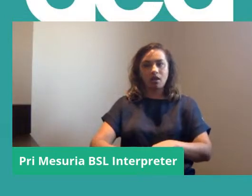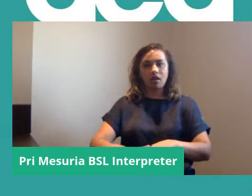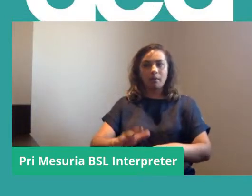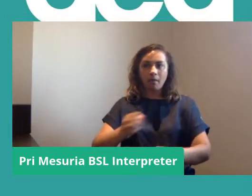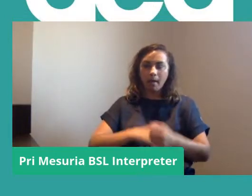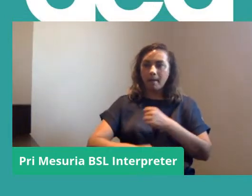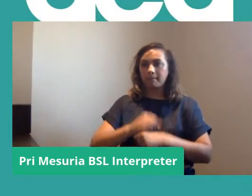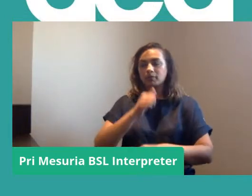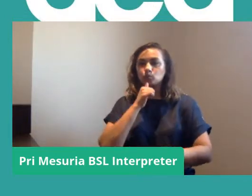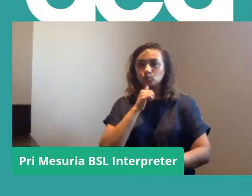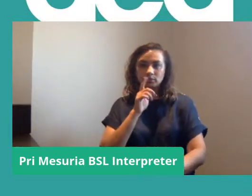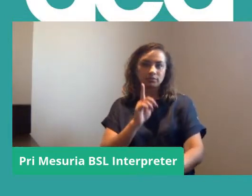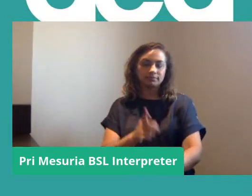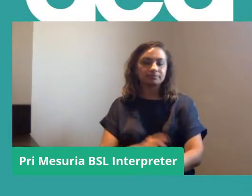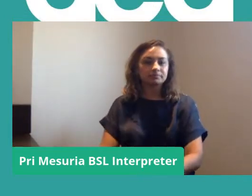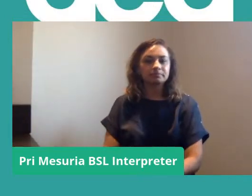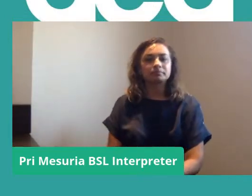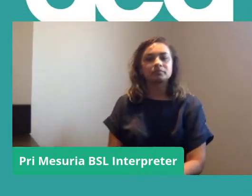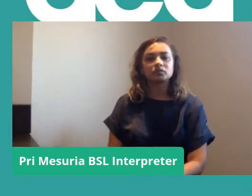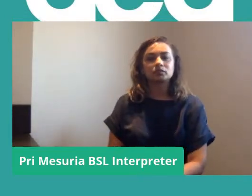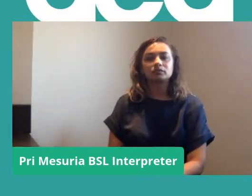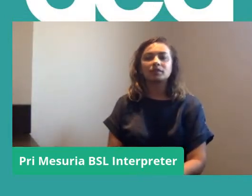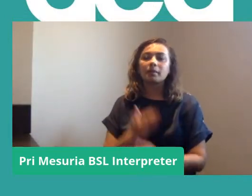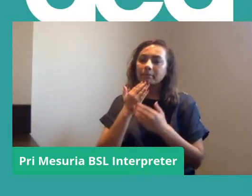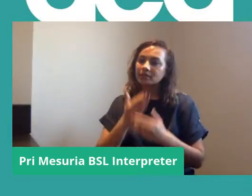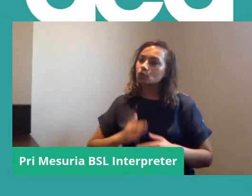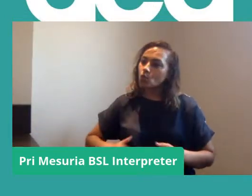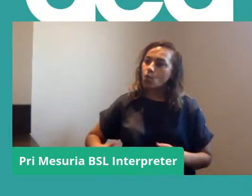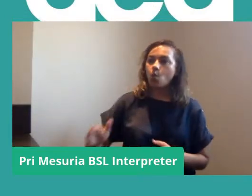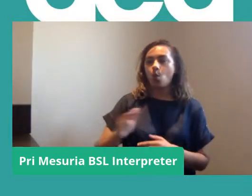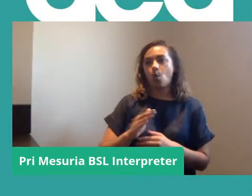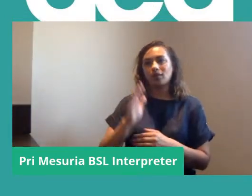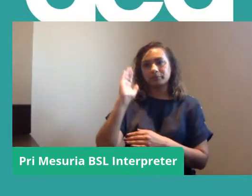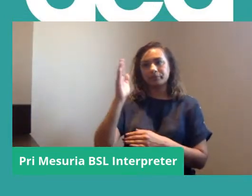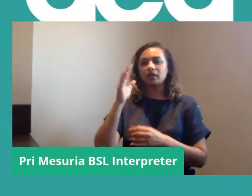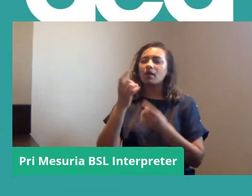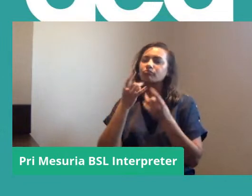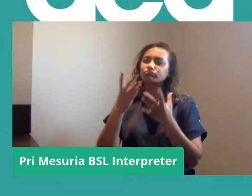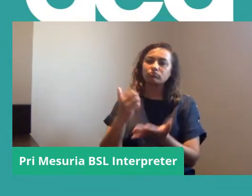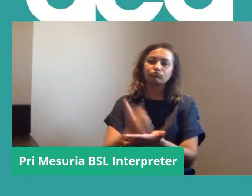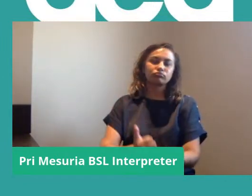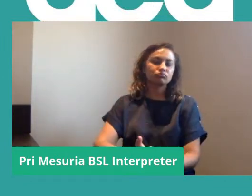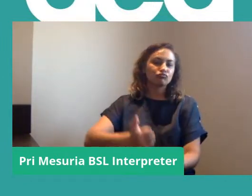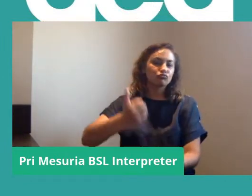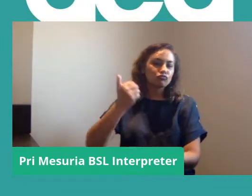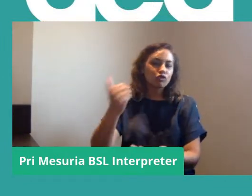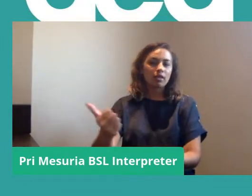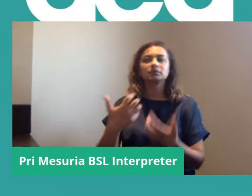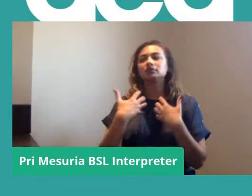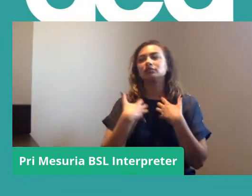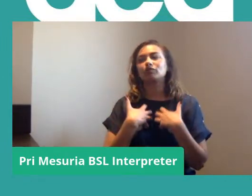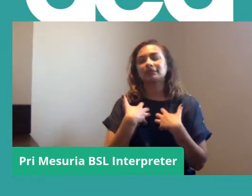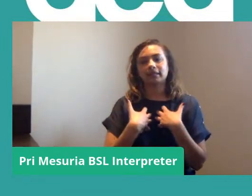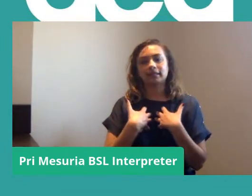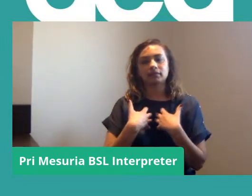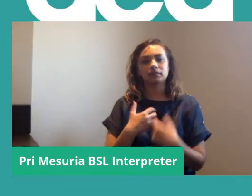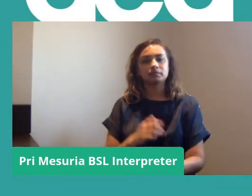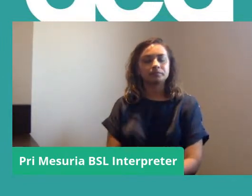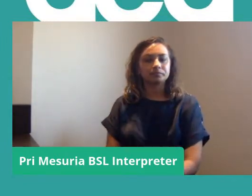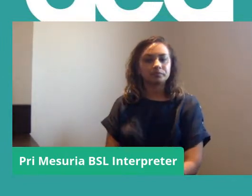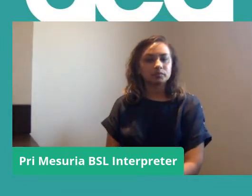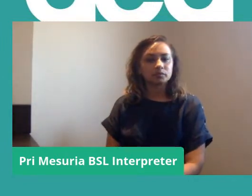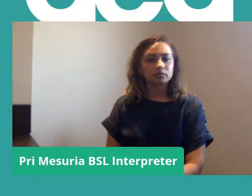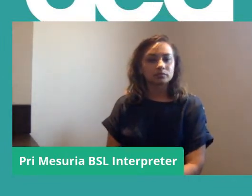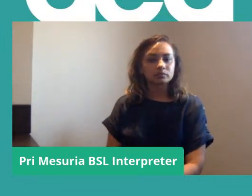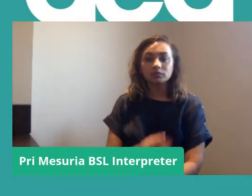so and thank you to all of the speakers I think that was just absolutely brilliant and so interesting and we're gonna